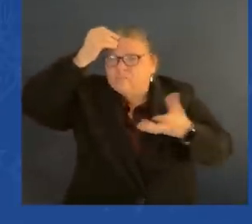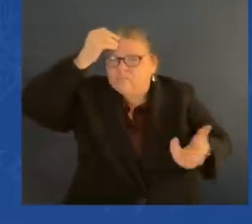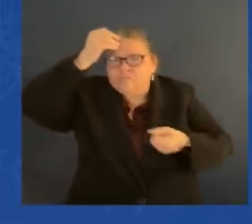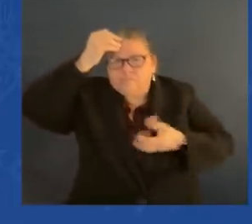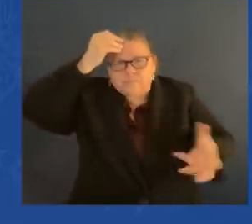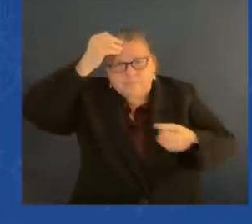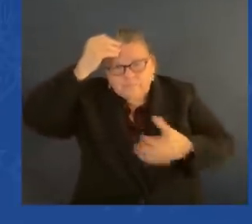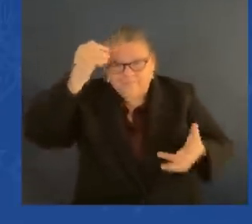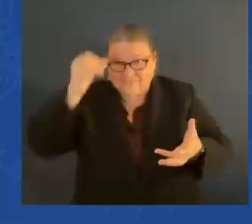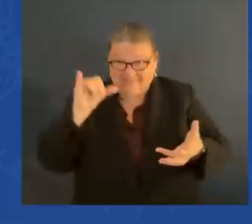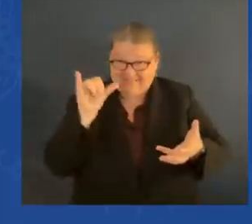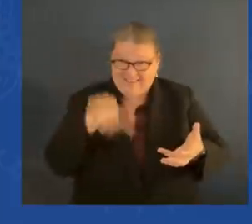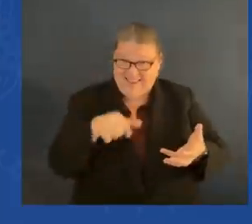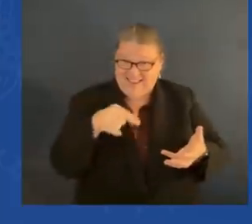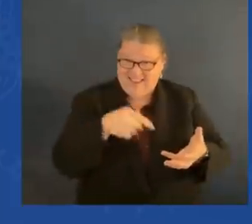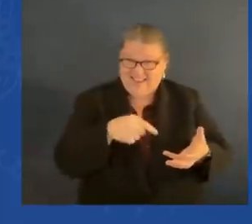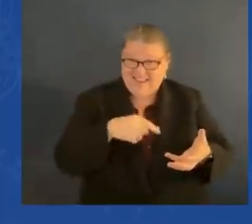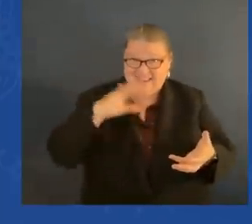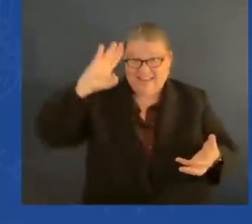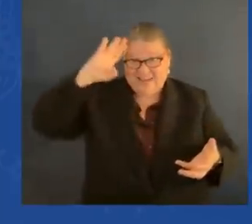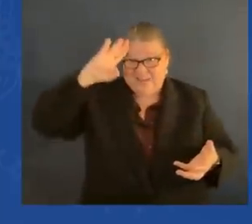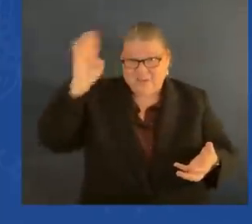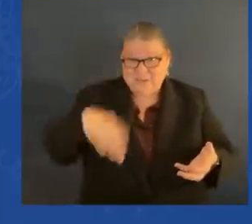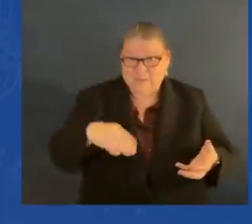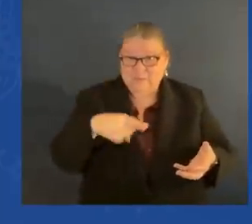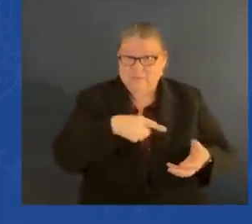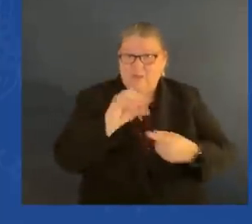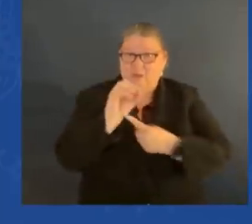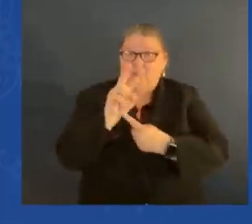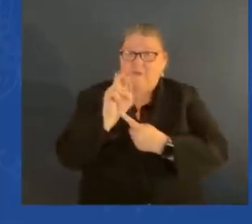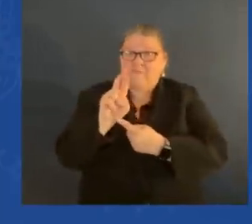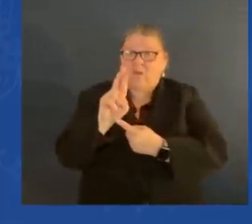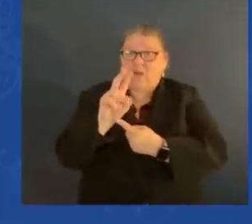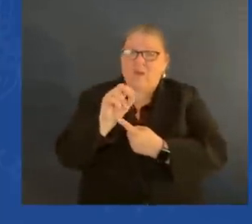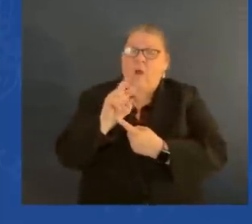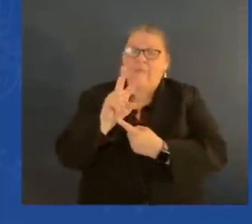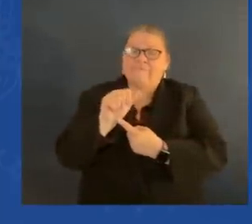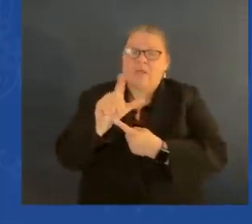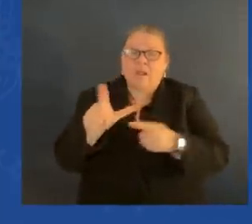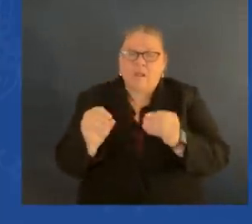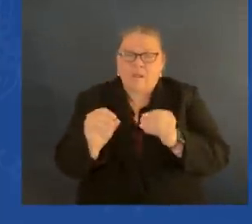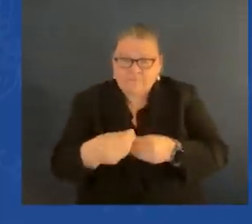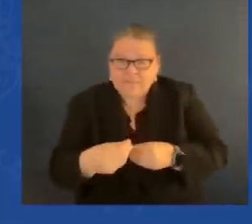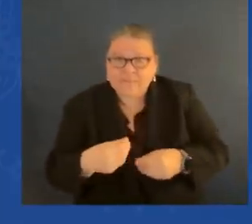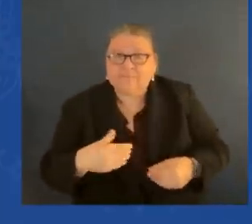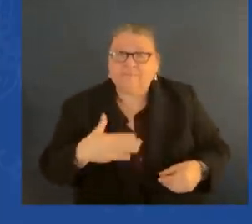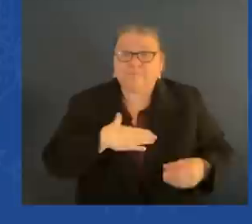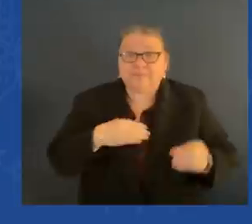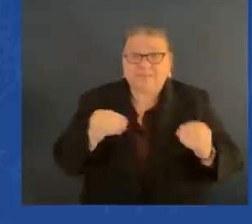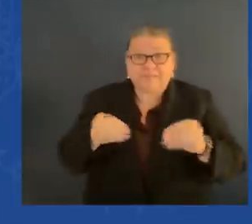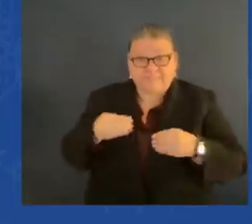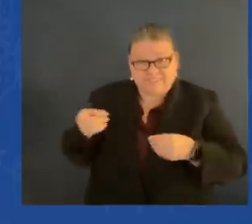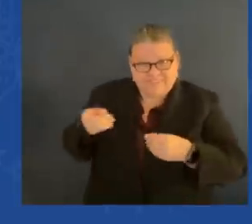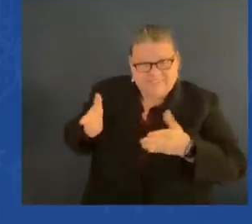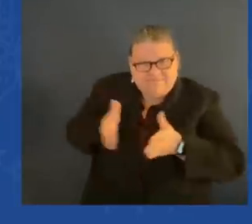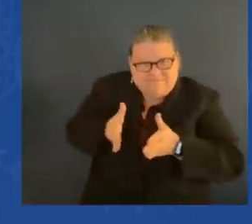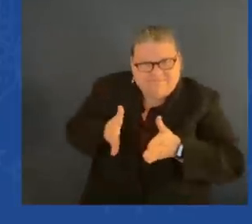the Oval Office. That had never happened before. They were over in the Executive Office Building, across the street.